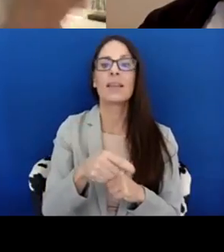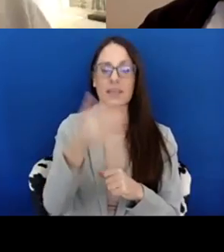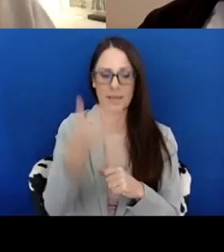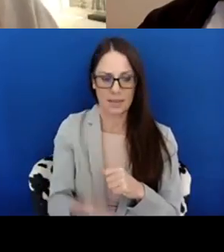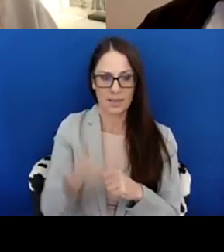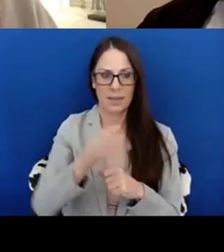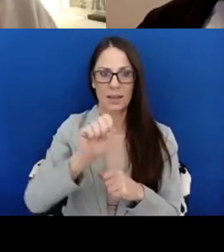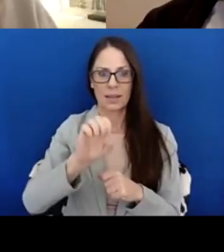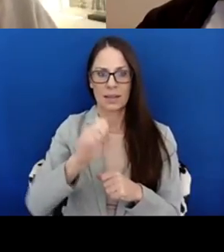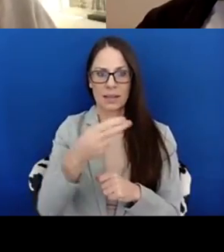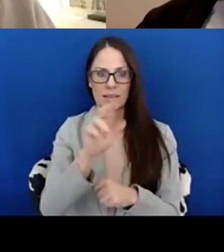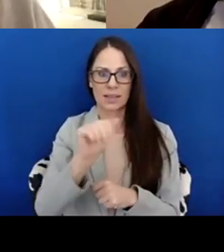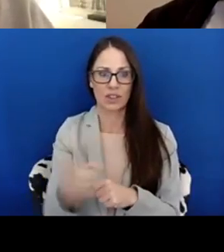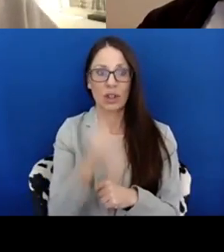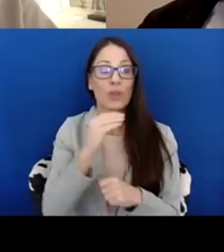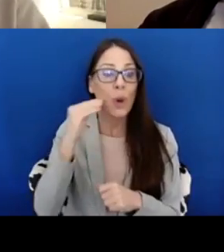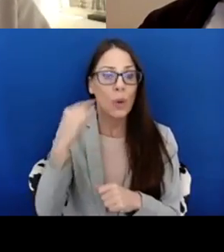I could go to Sesha's home.